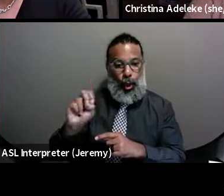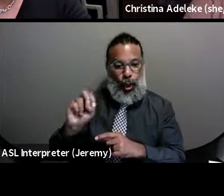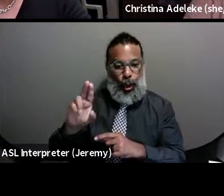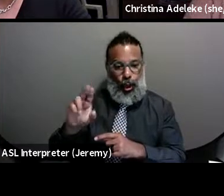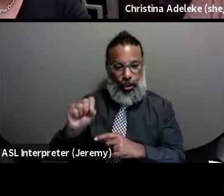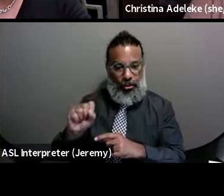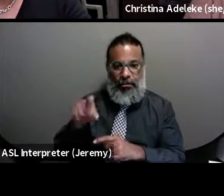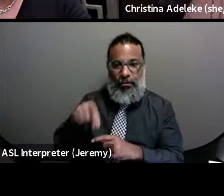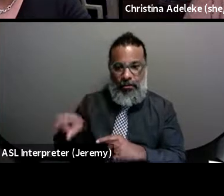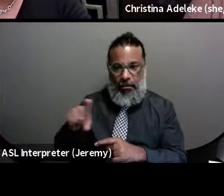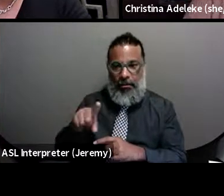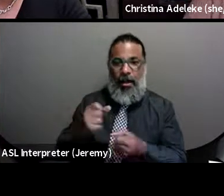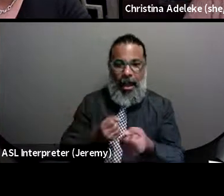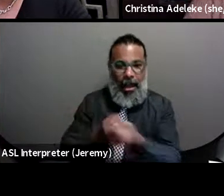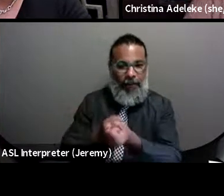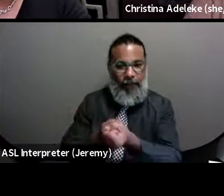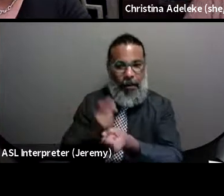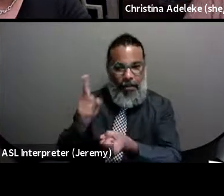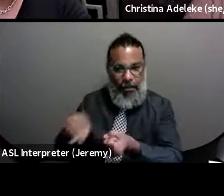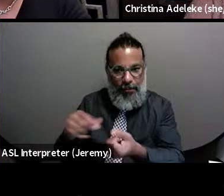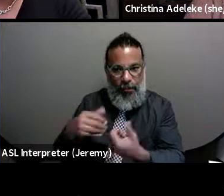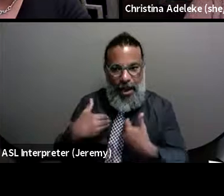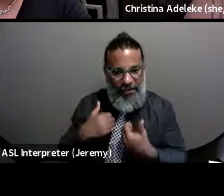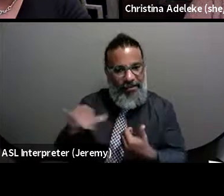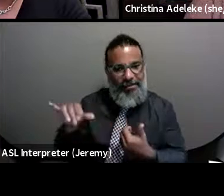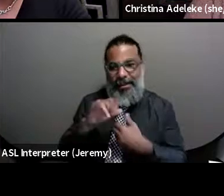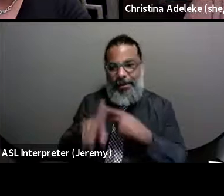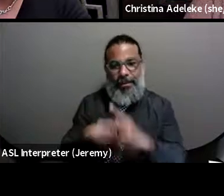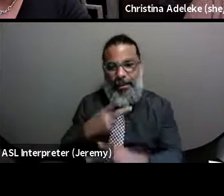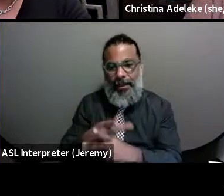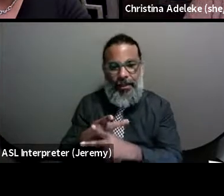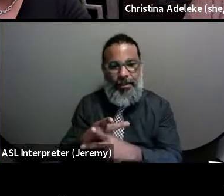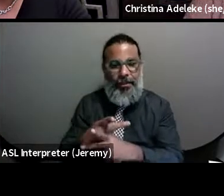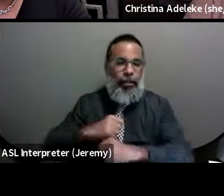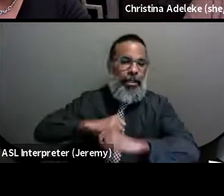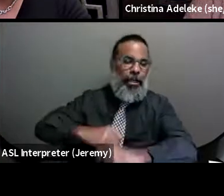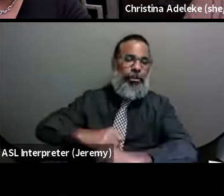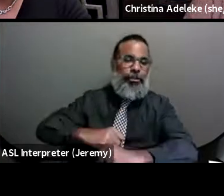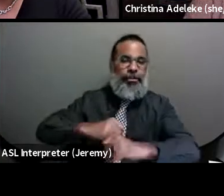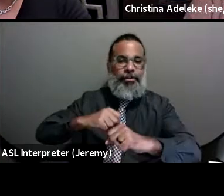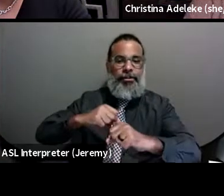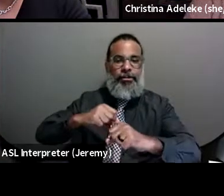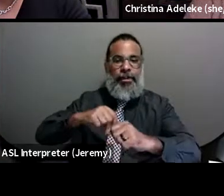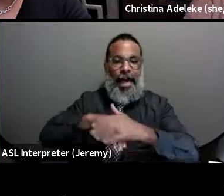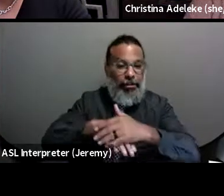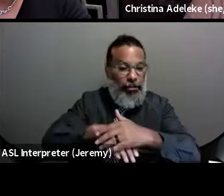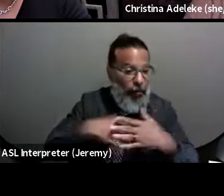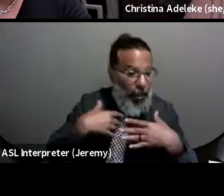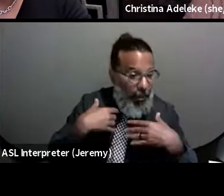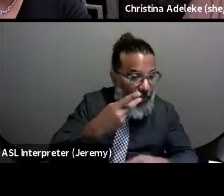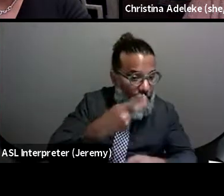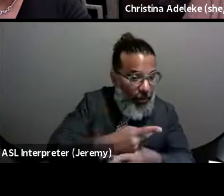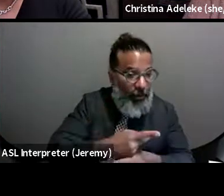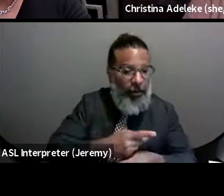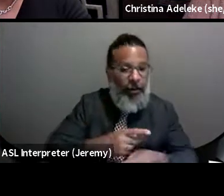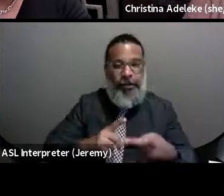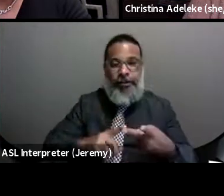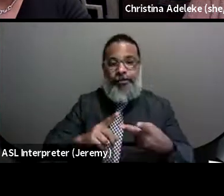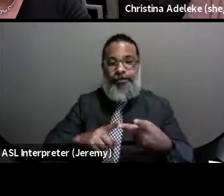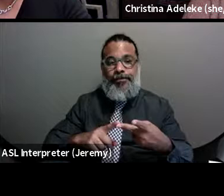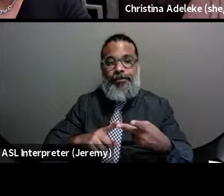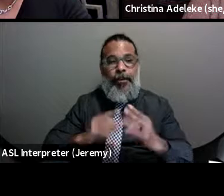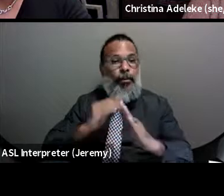can, you know, advocate for them to have the same kind of protections in terms of access to health, in terms of